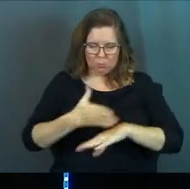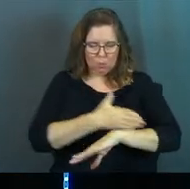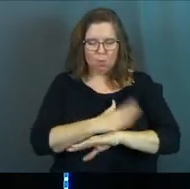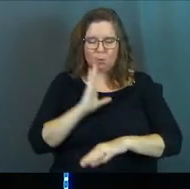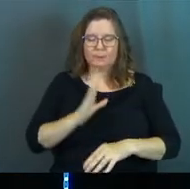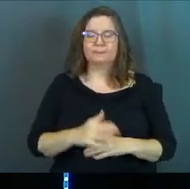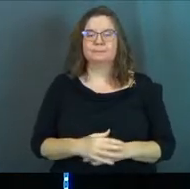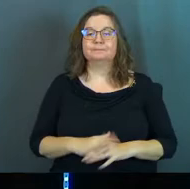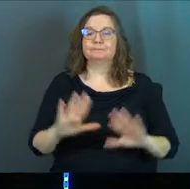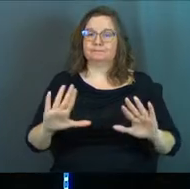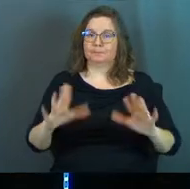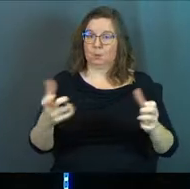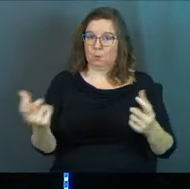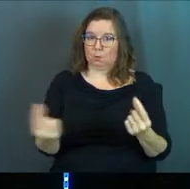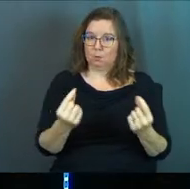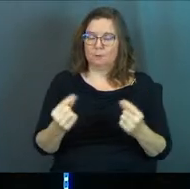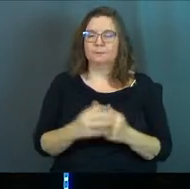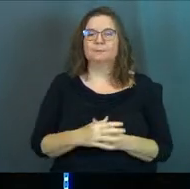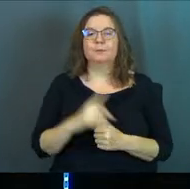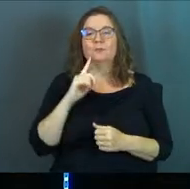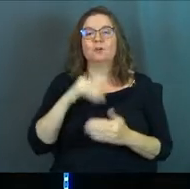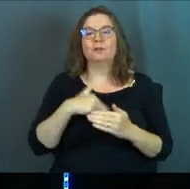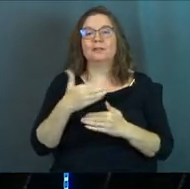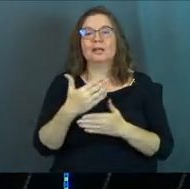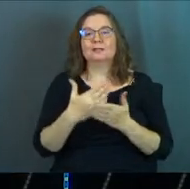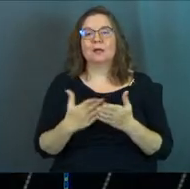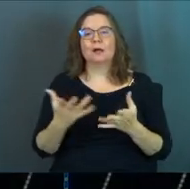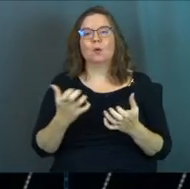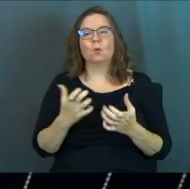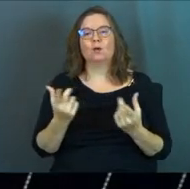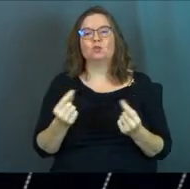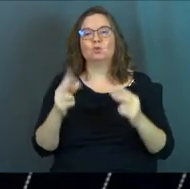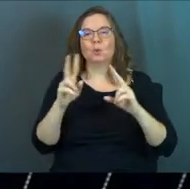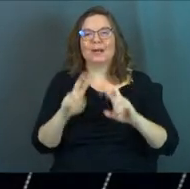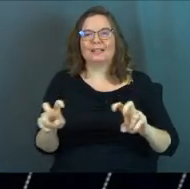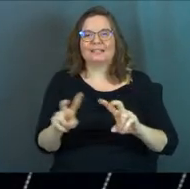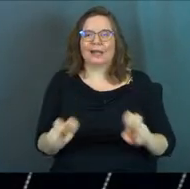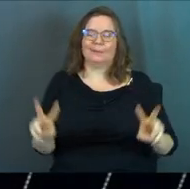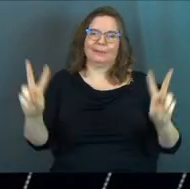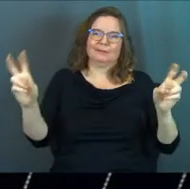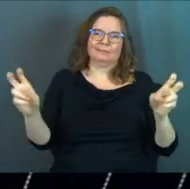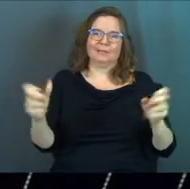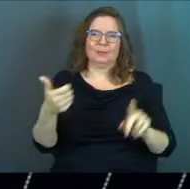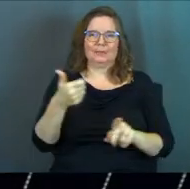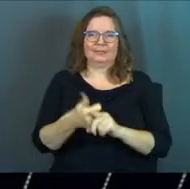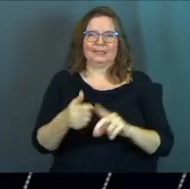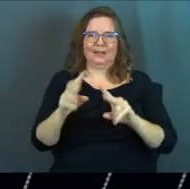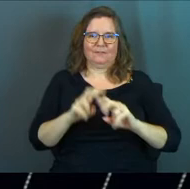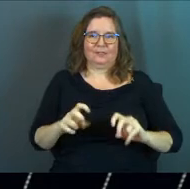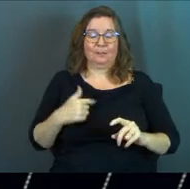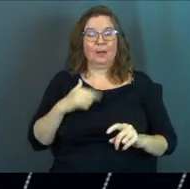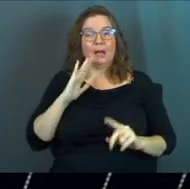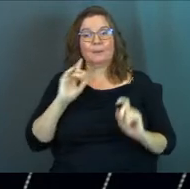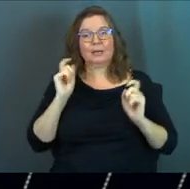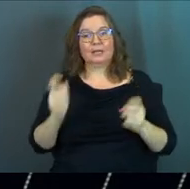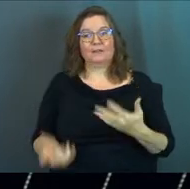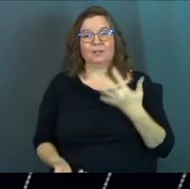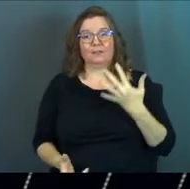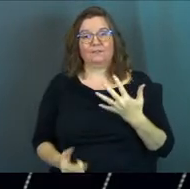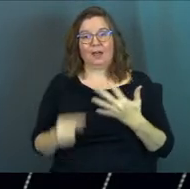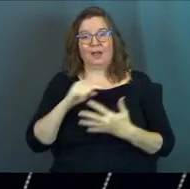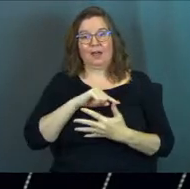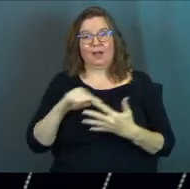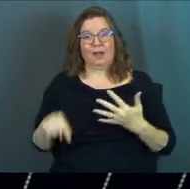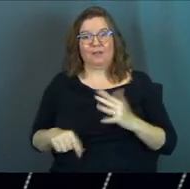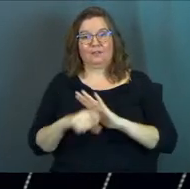So, here's what I want to do. For the next little section here, I want to do an assessment and it's going to be a self-assessment but I'm going to give you five